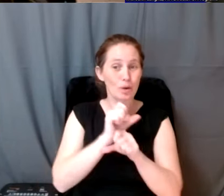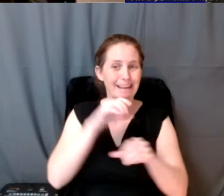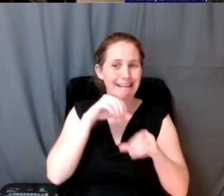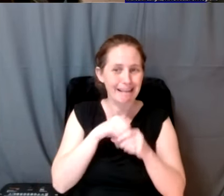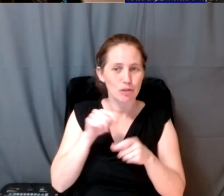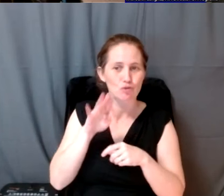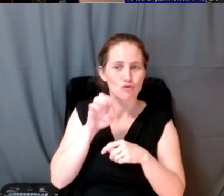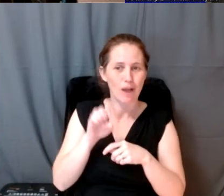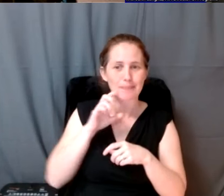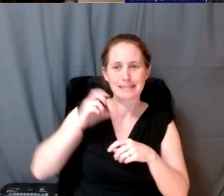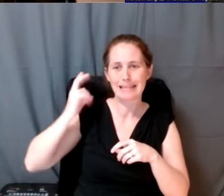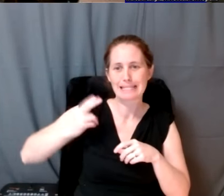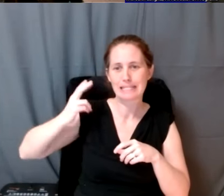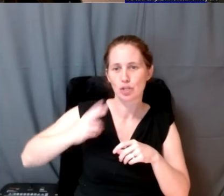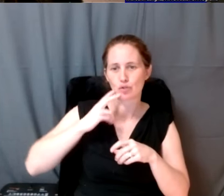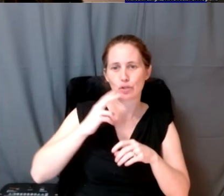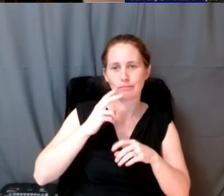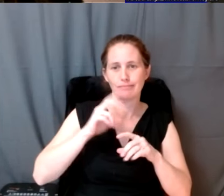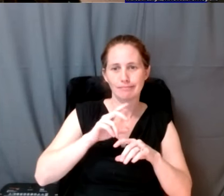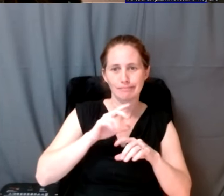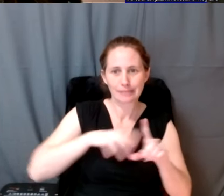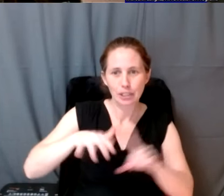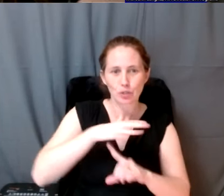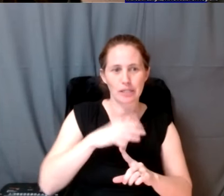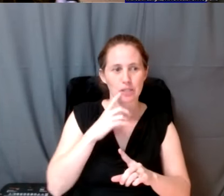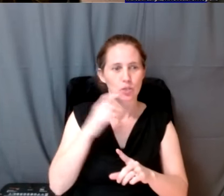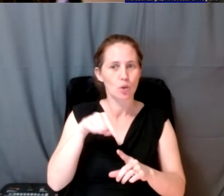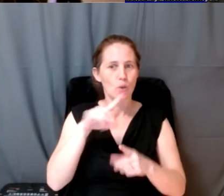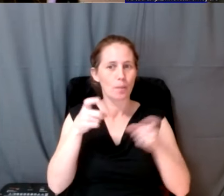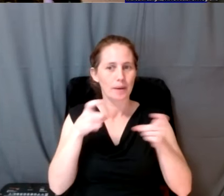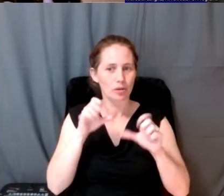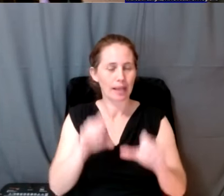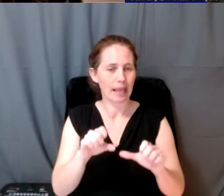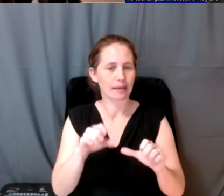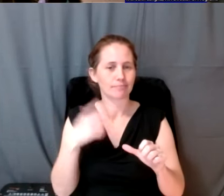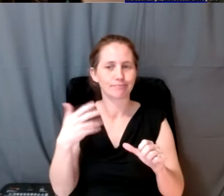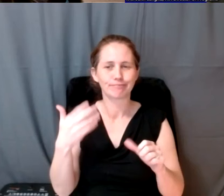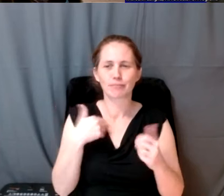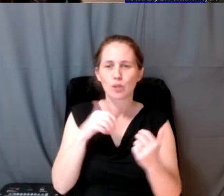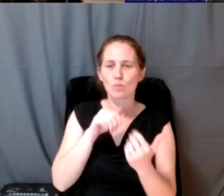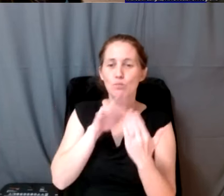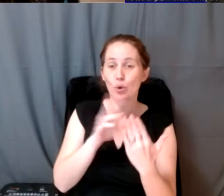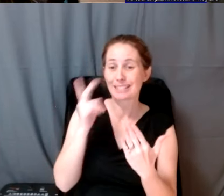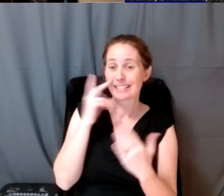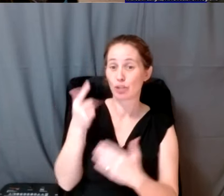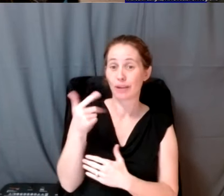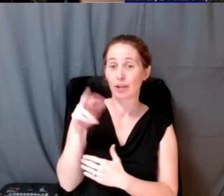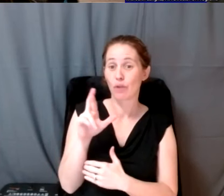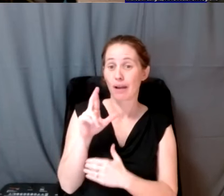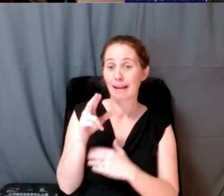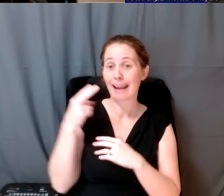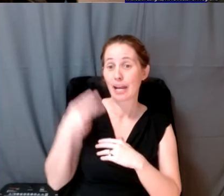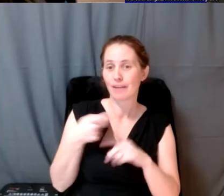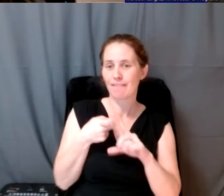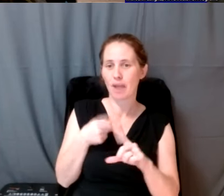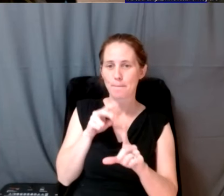territories so that heritage managers can come to approach and see Grand Ronde heritage from the